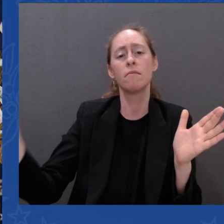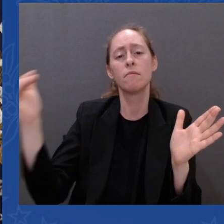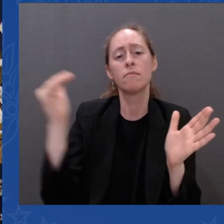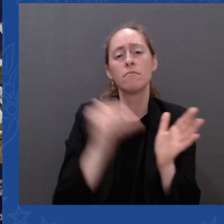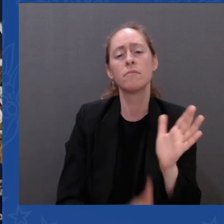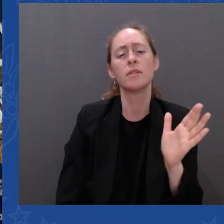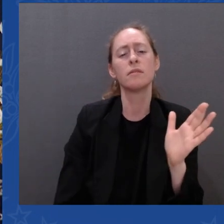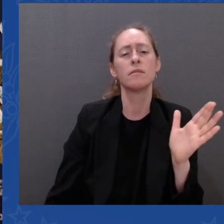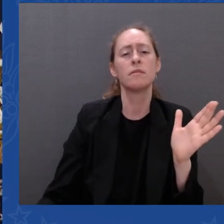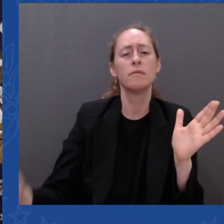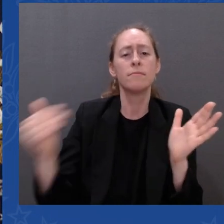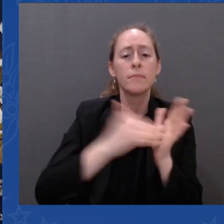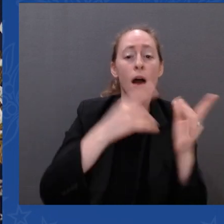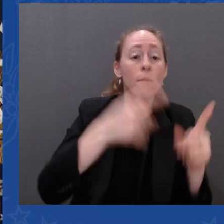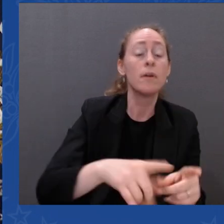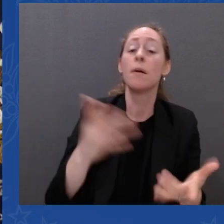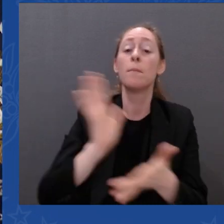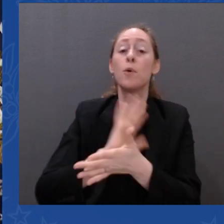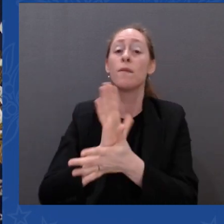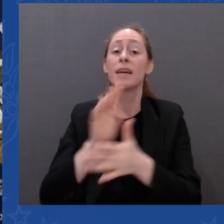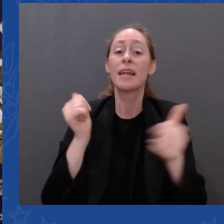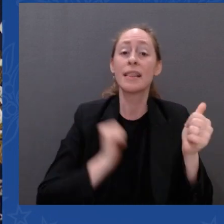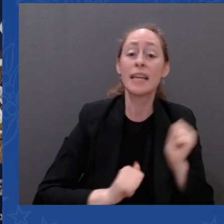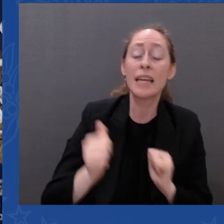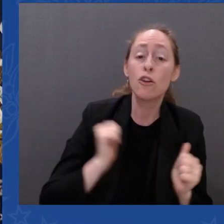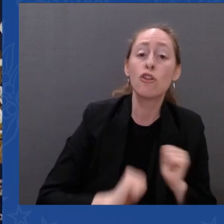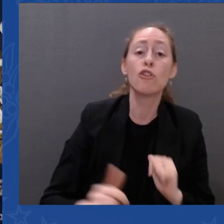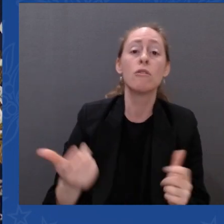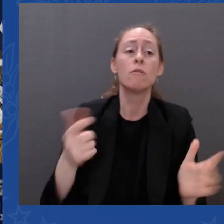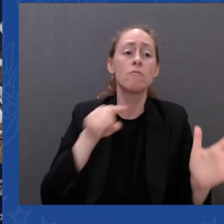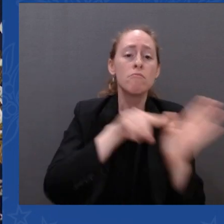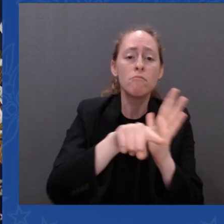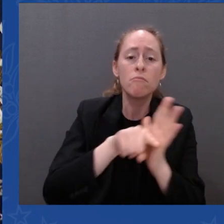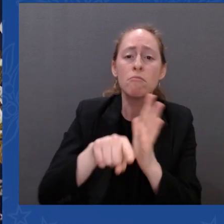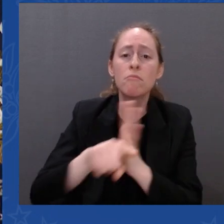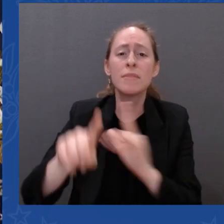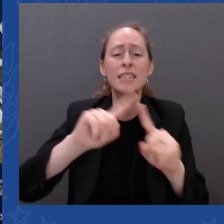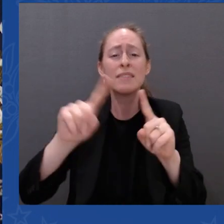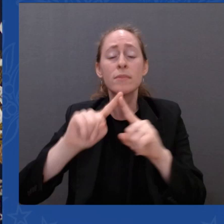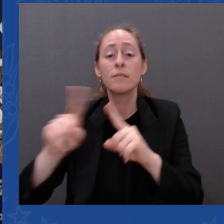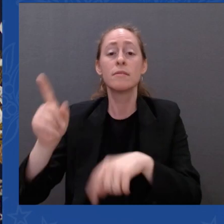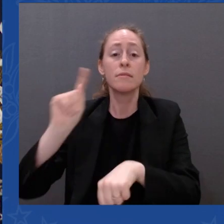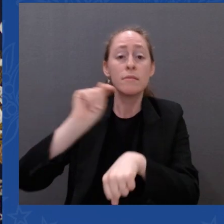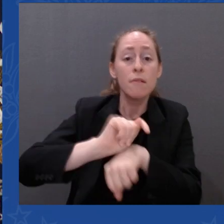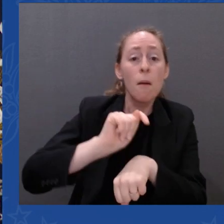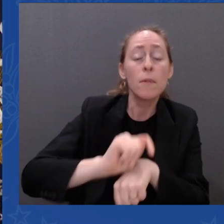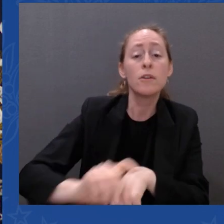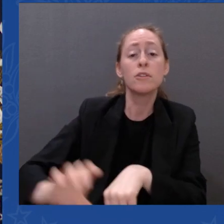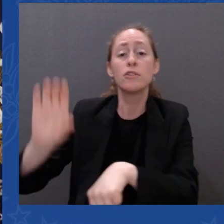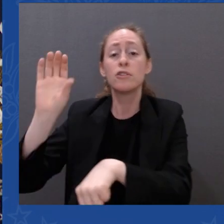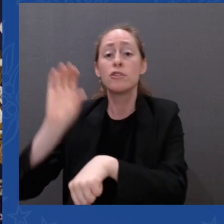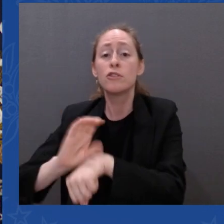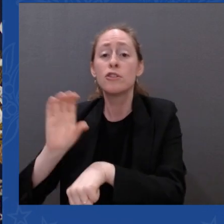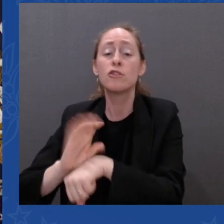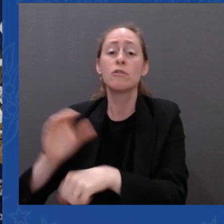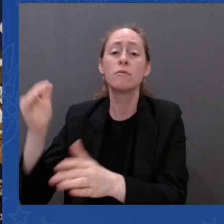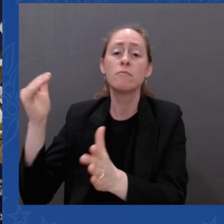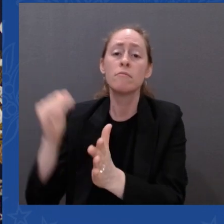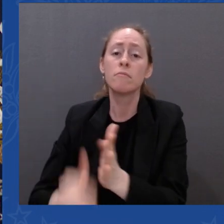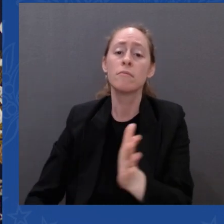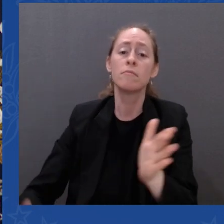we saw just 10 days ago, at a grocery store in Buffalo, New York. I am sick and tired of it.